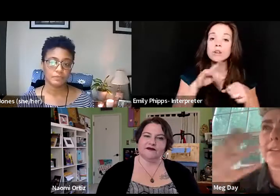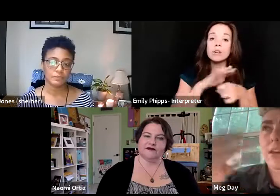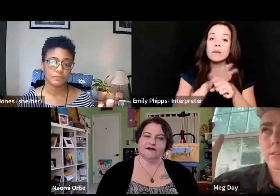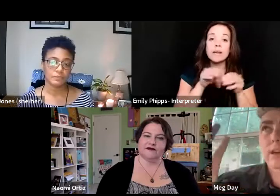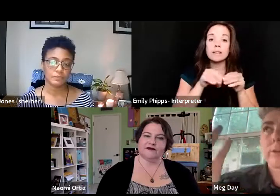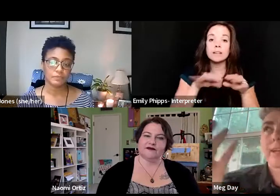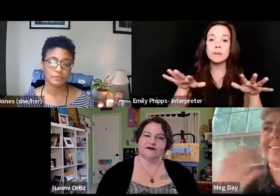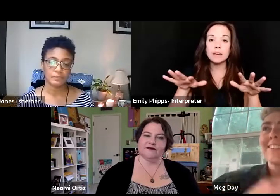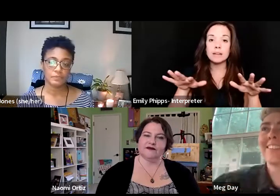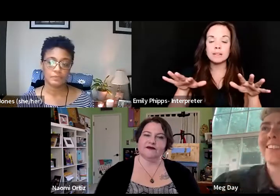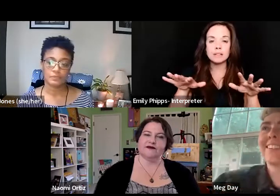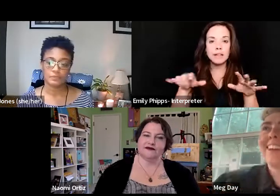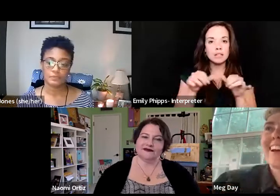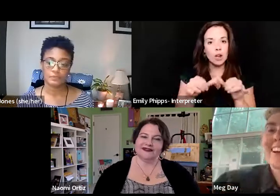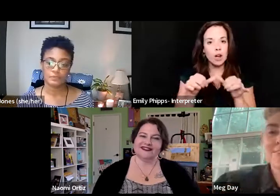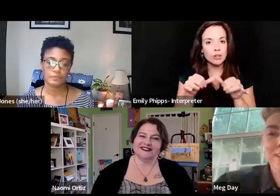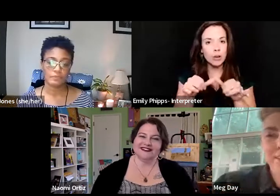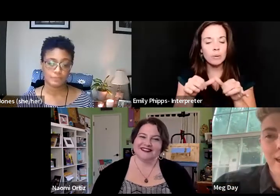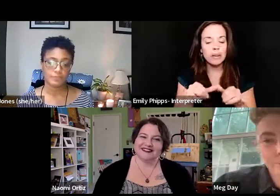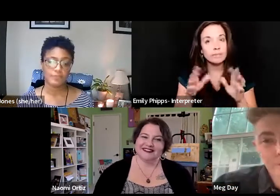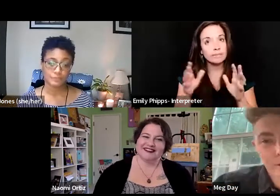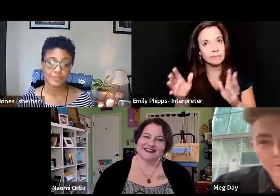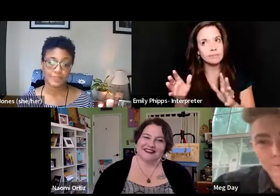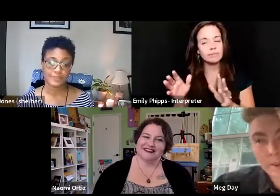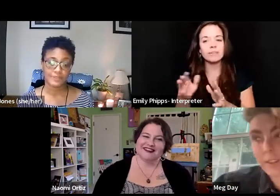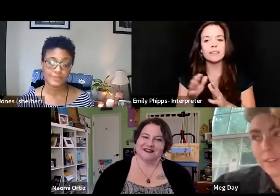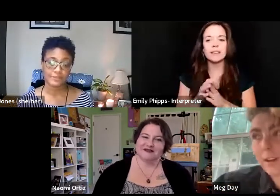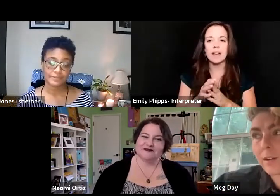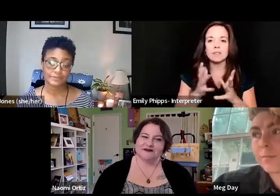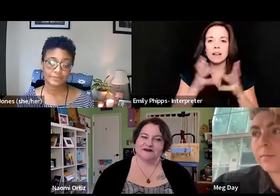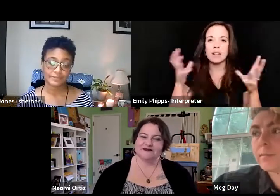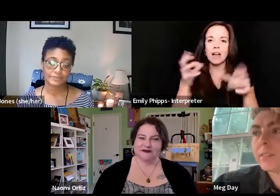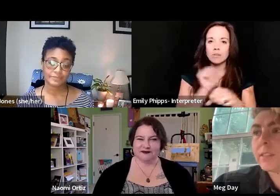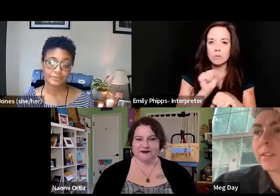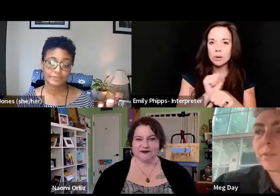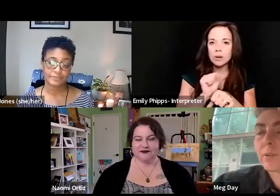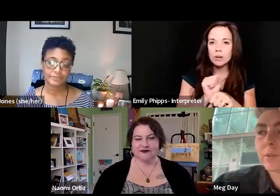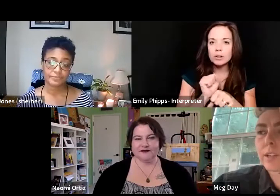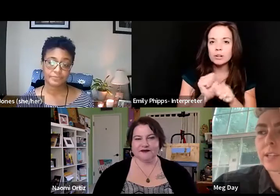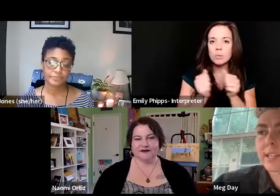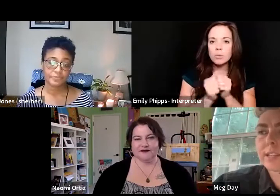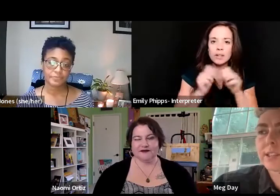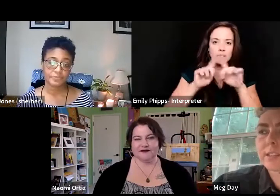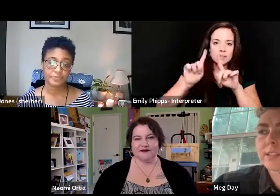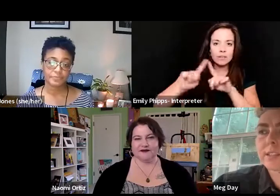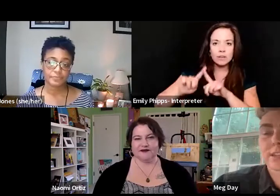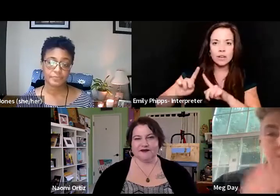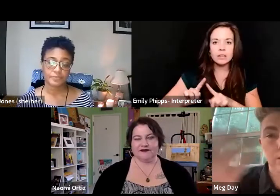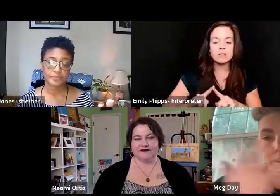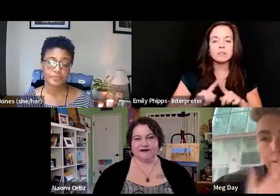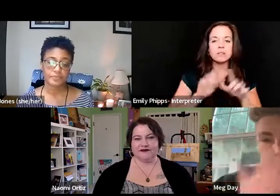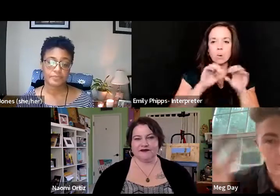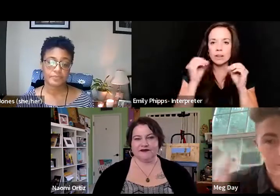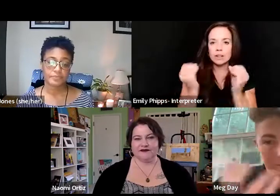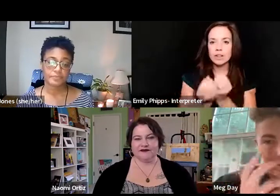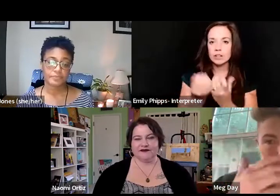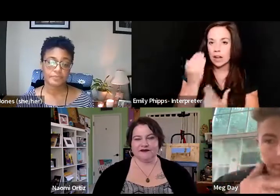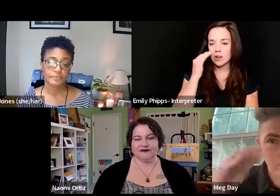pandemic, um, that is ongoing. I've done a lot of work with, um, different organizations as I